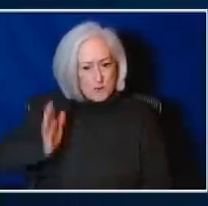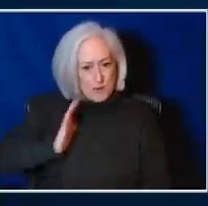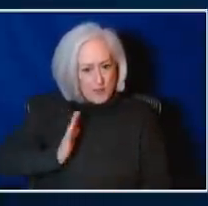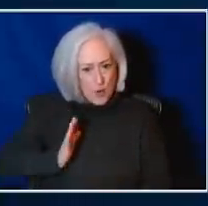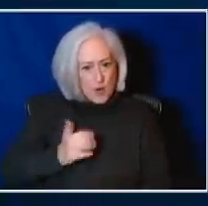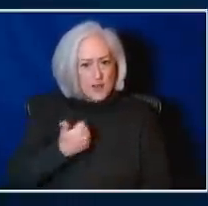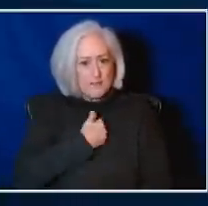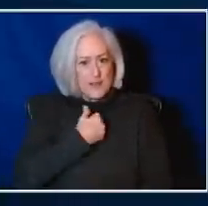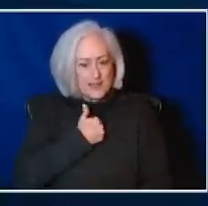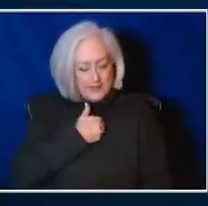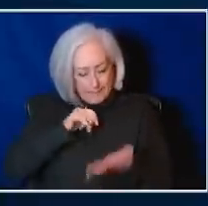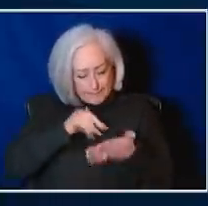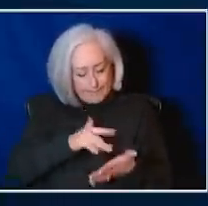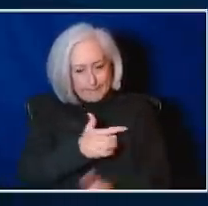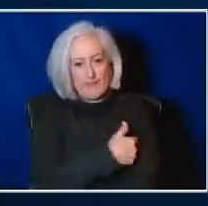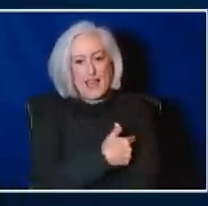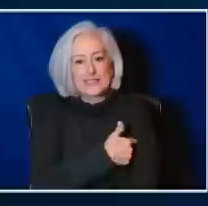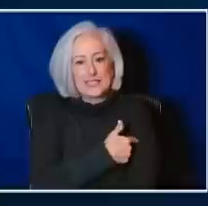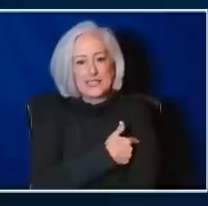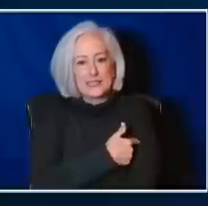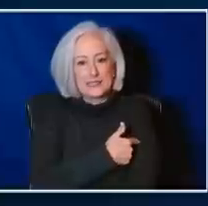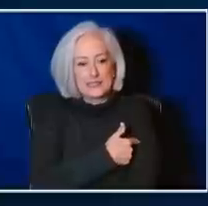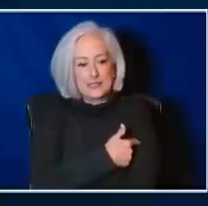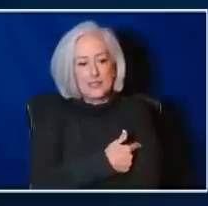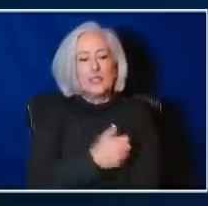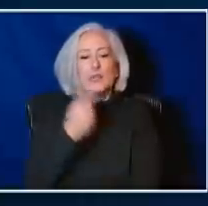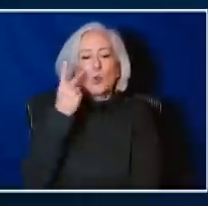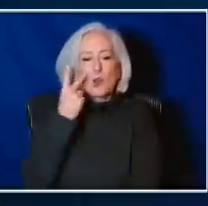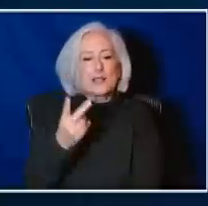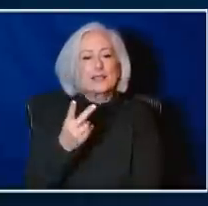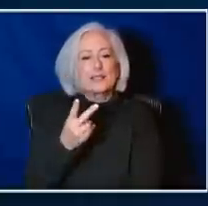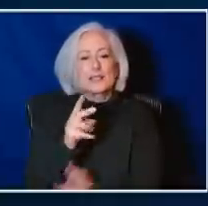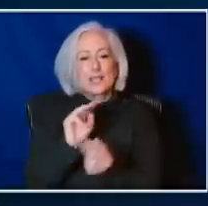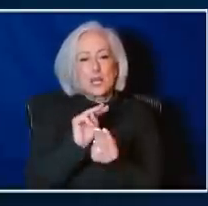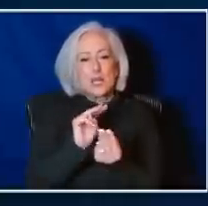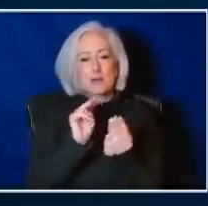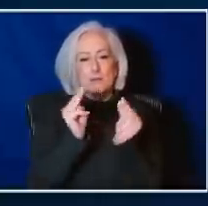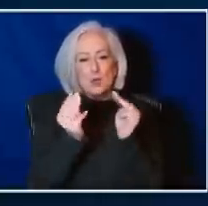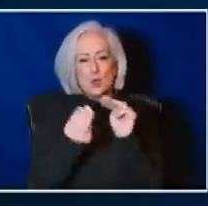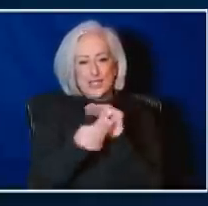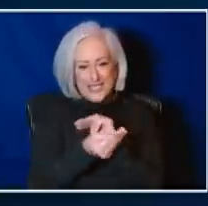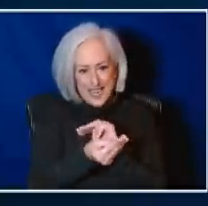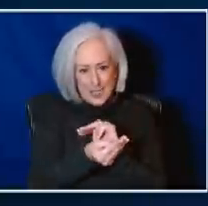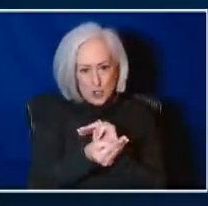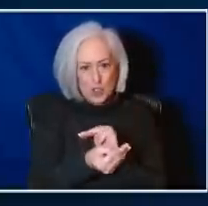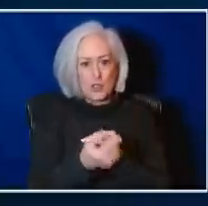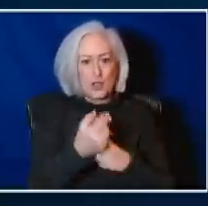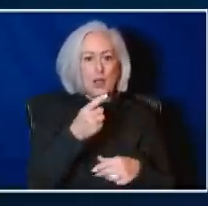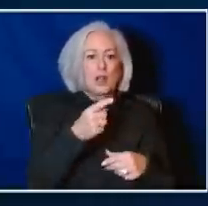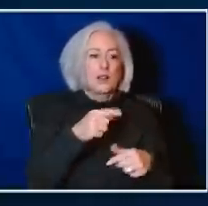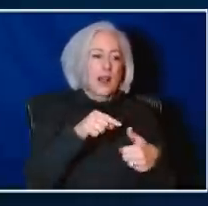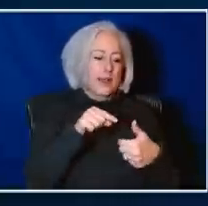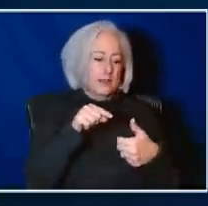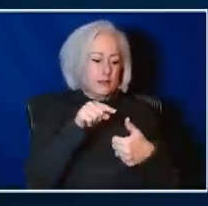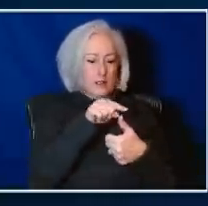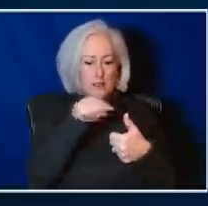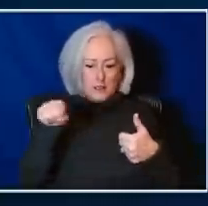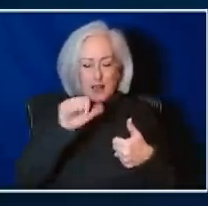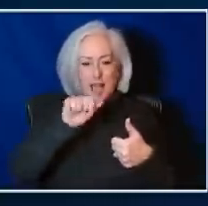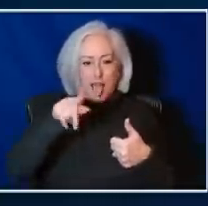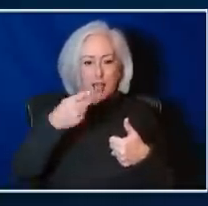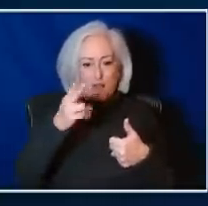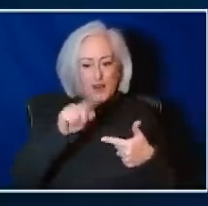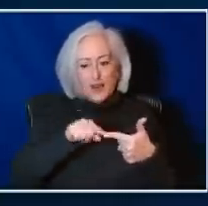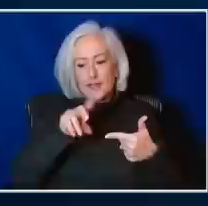gone from mutations where we had single strains or lineages. We had alpha, delta,